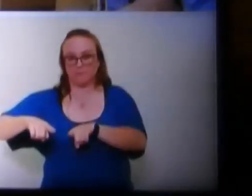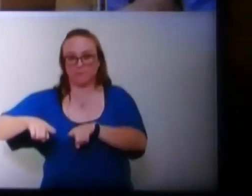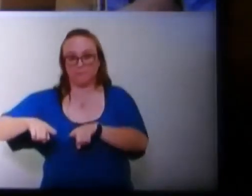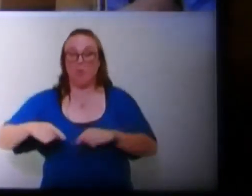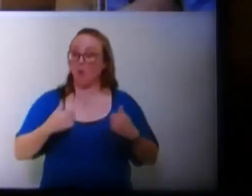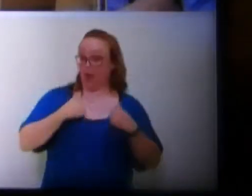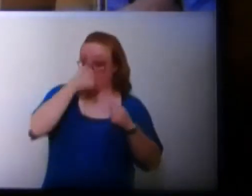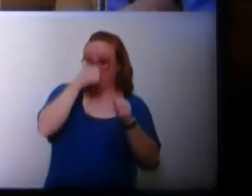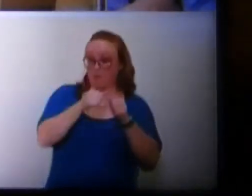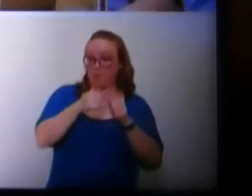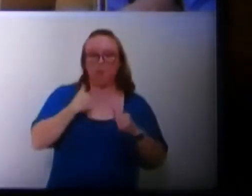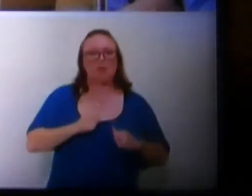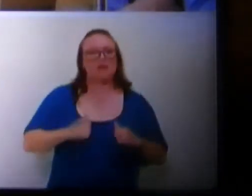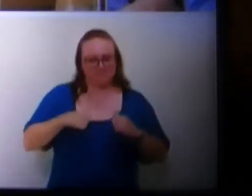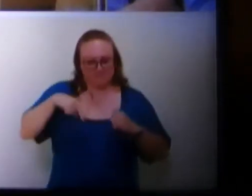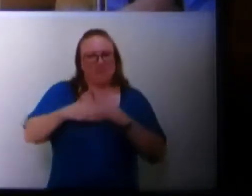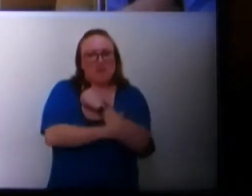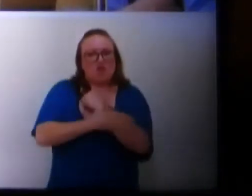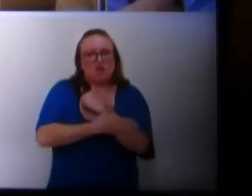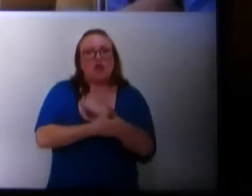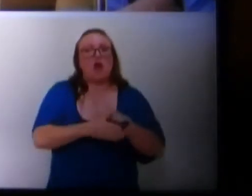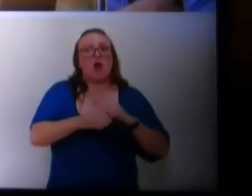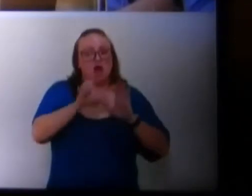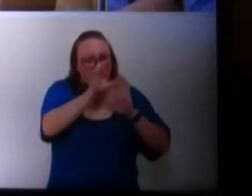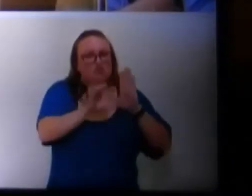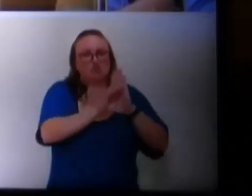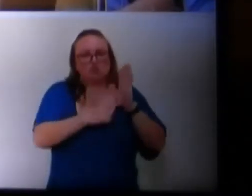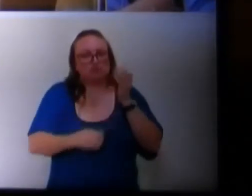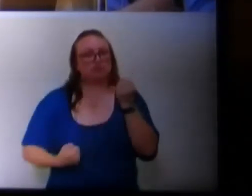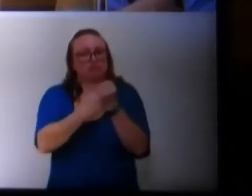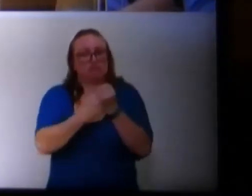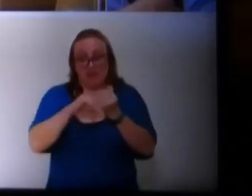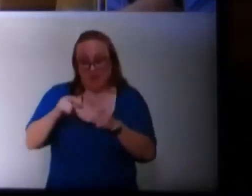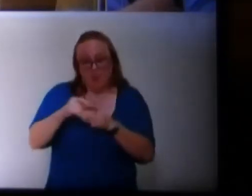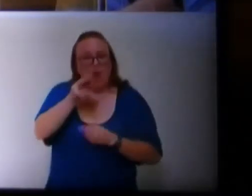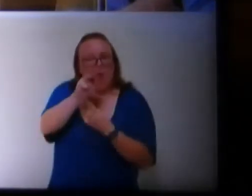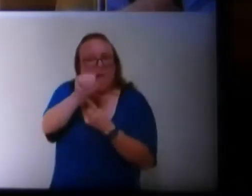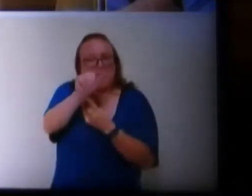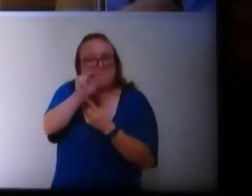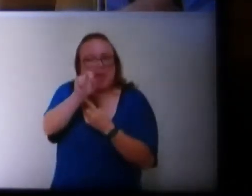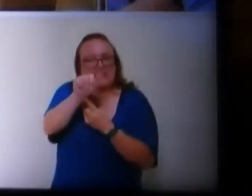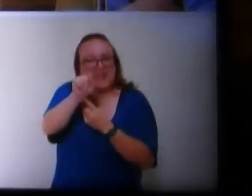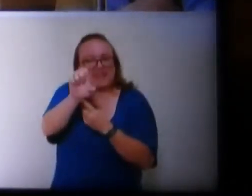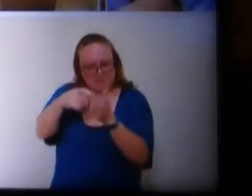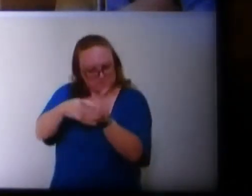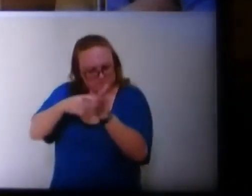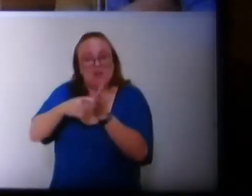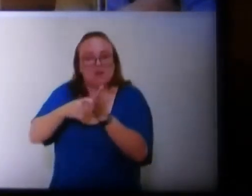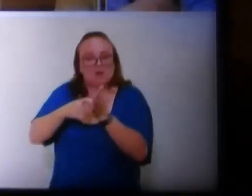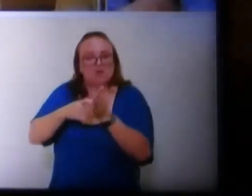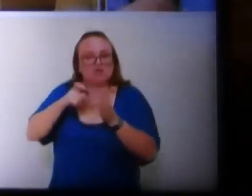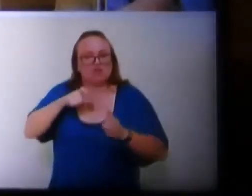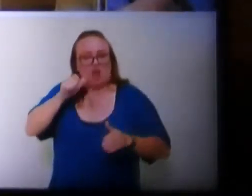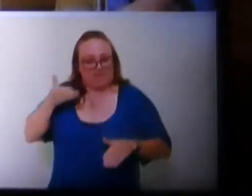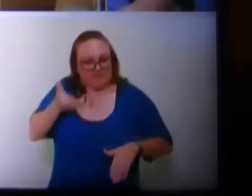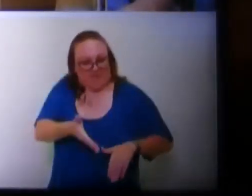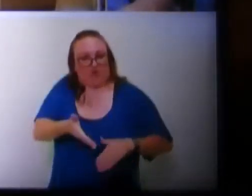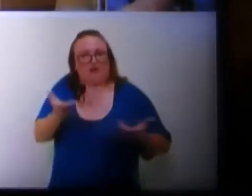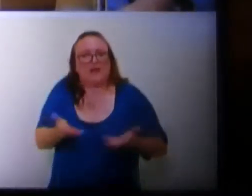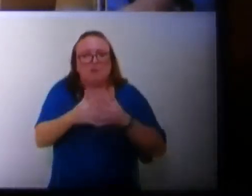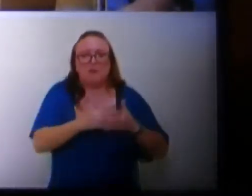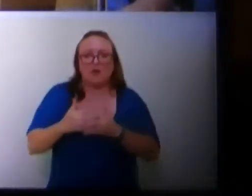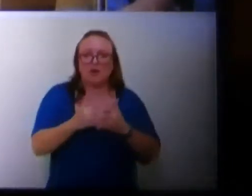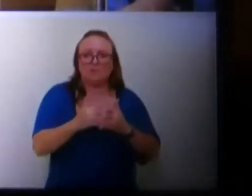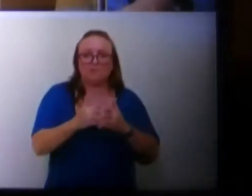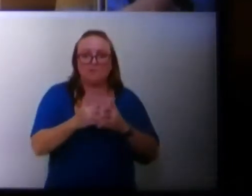What I remember is that we live in a country where the Constitution is upheld. The word mandate does not belong in our vocabulary in the United States.